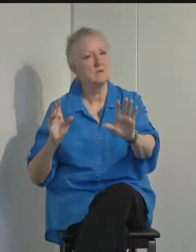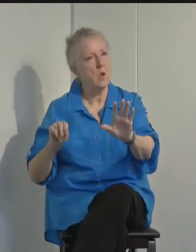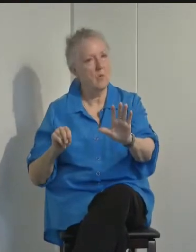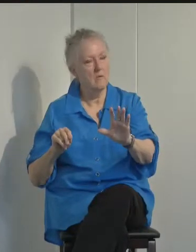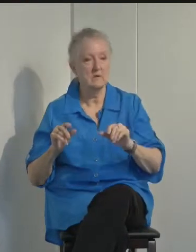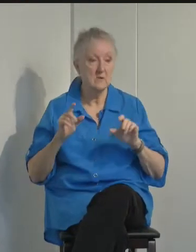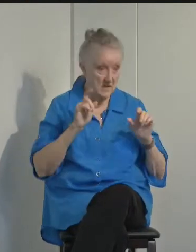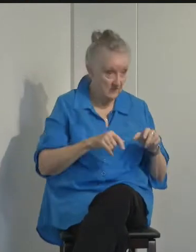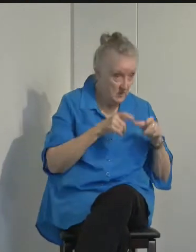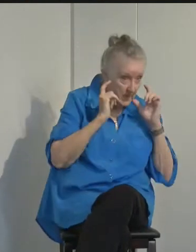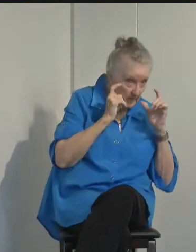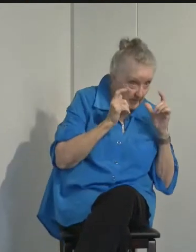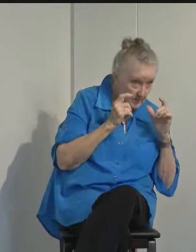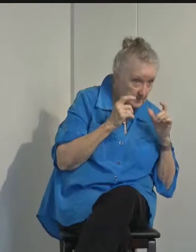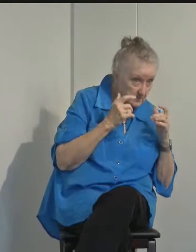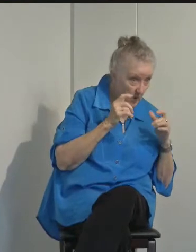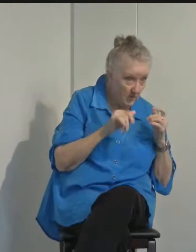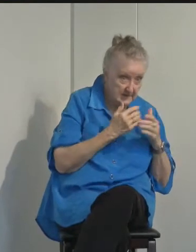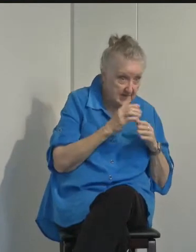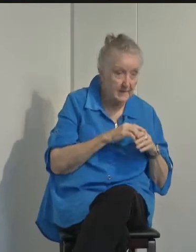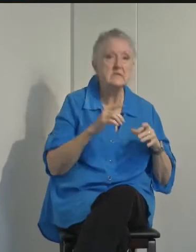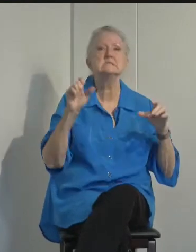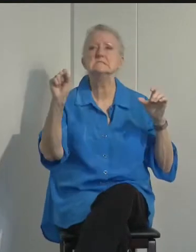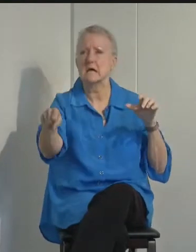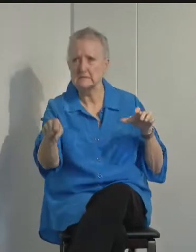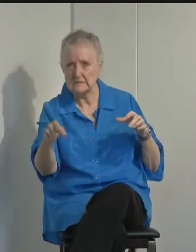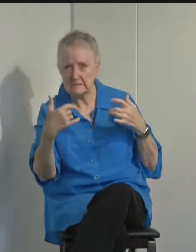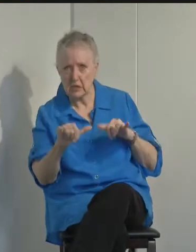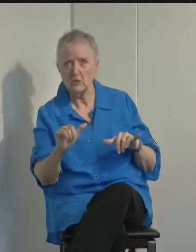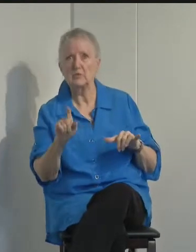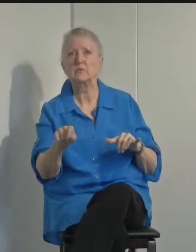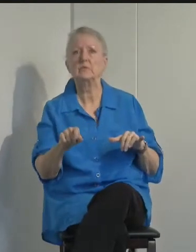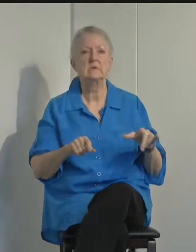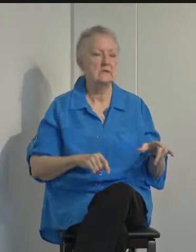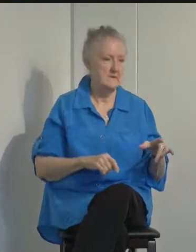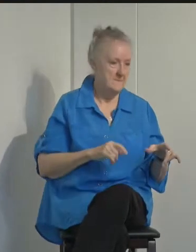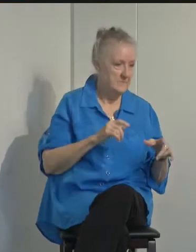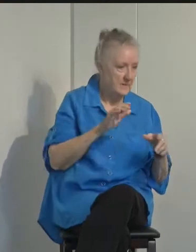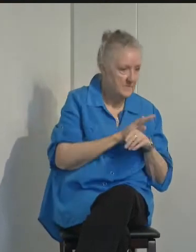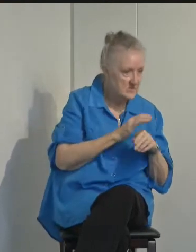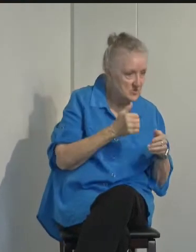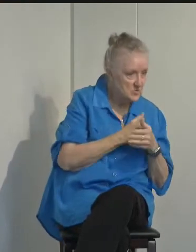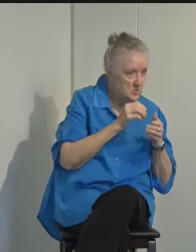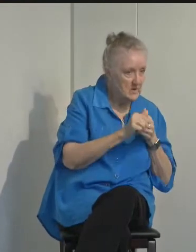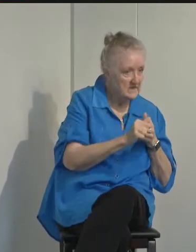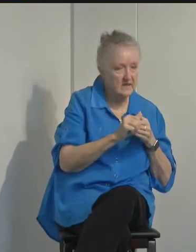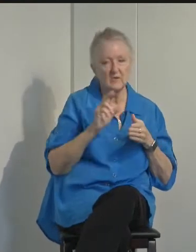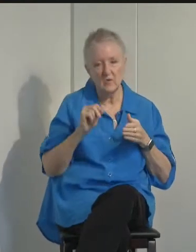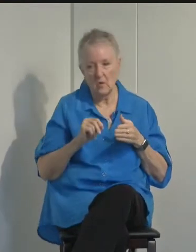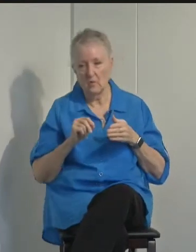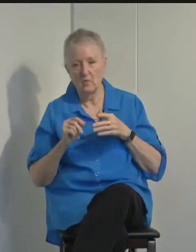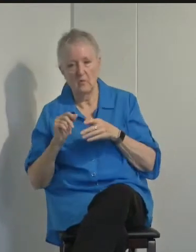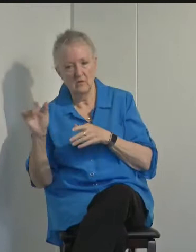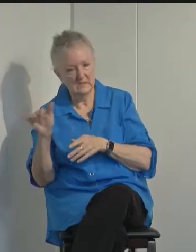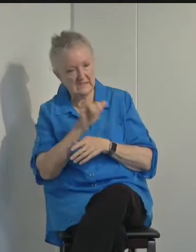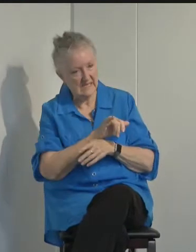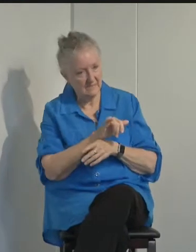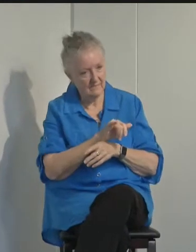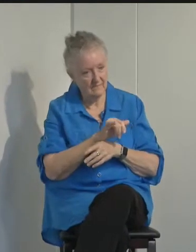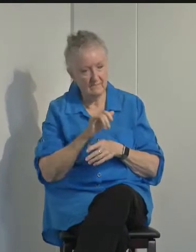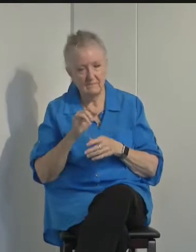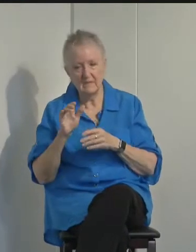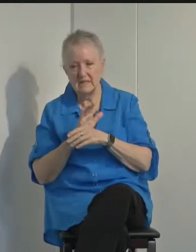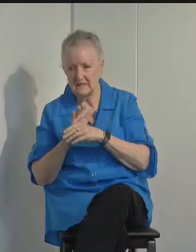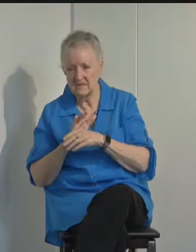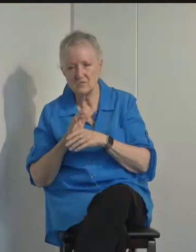Do we have to wear our masks all the time? Yes. Do businesses have new guidelines? No. The same industry guidelines.